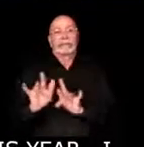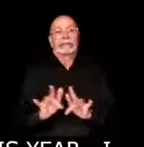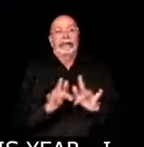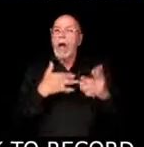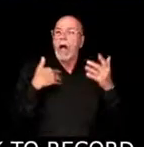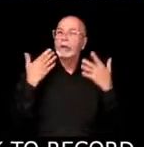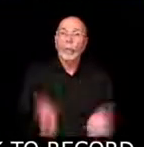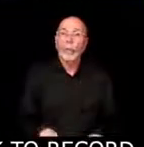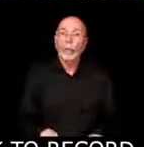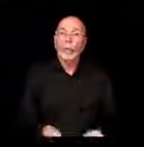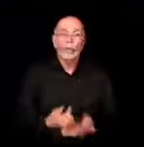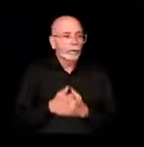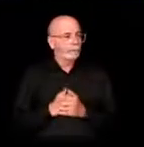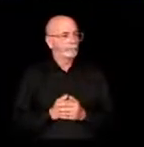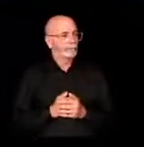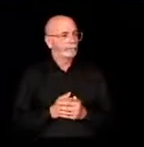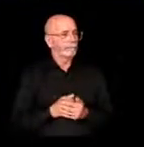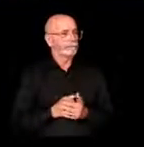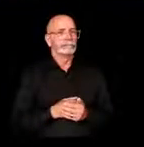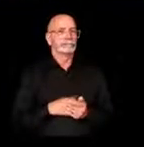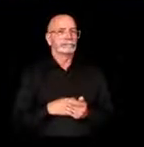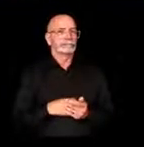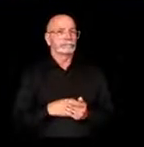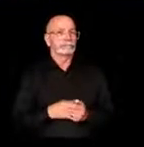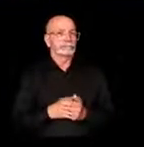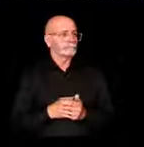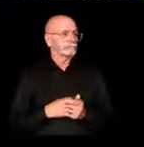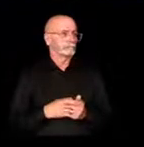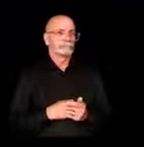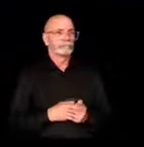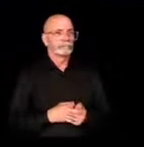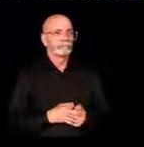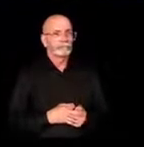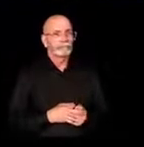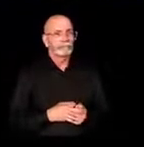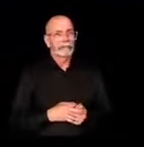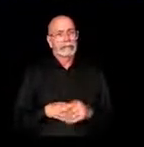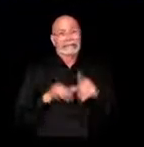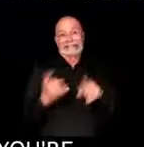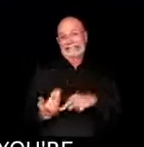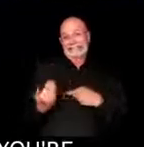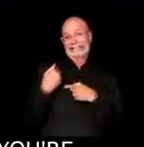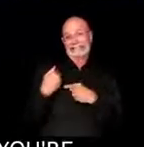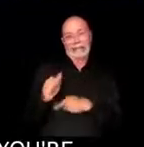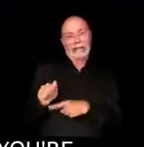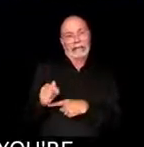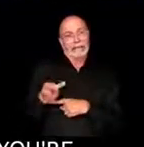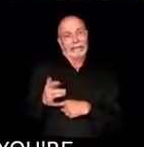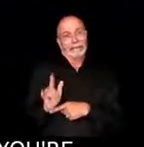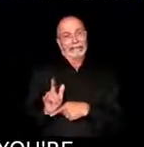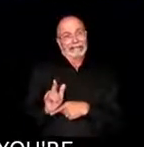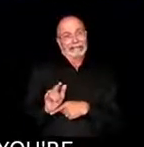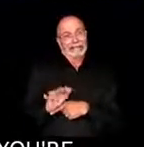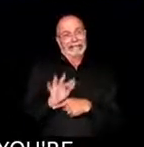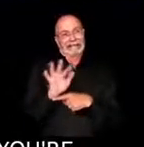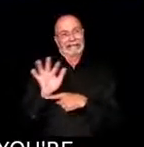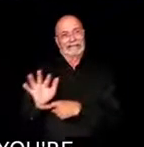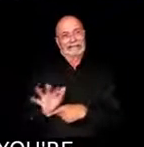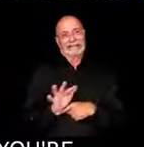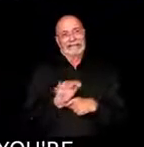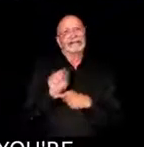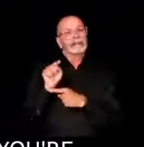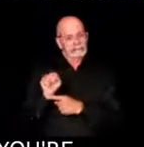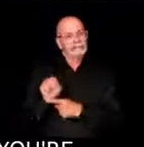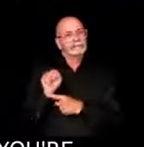Right. And you say spring of this year, so you're talking about like April and May, or around the time that we were